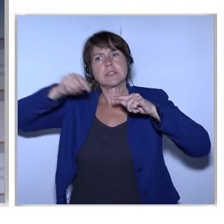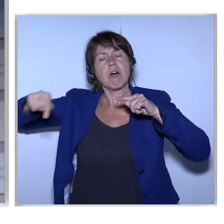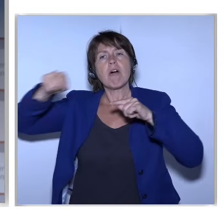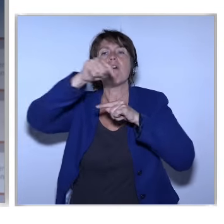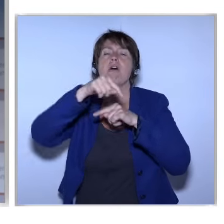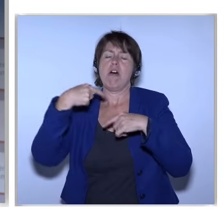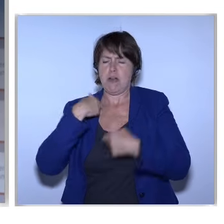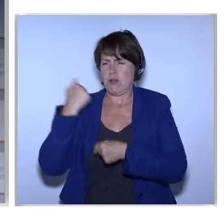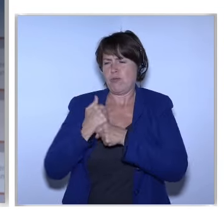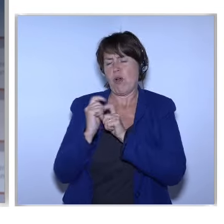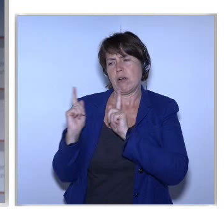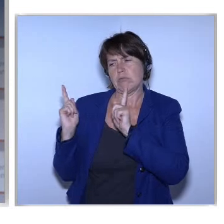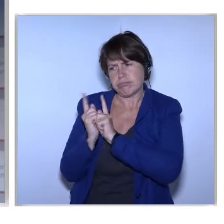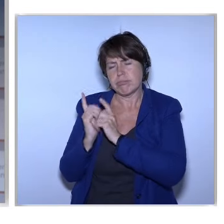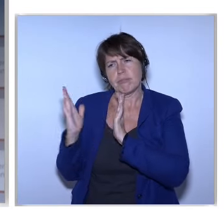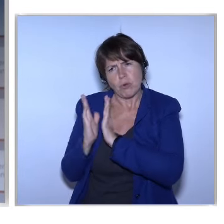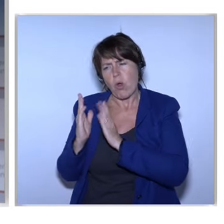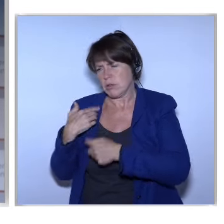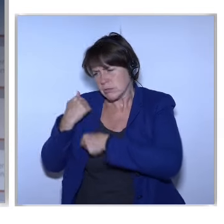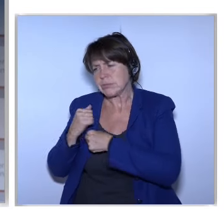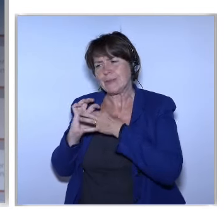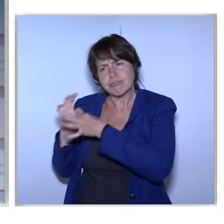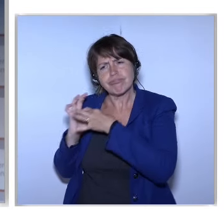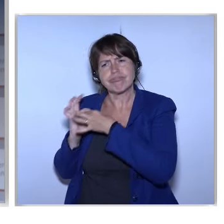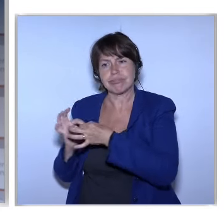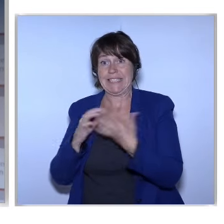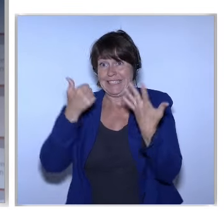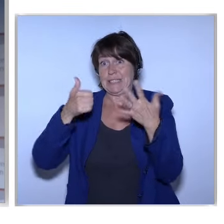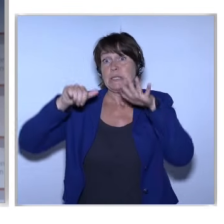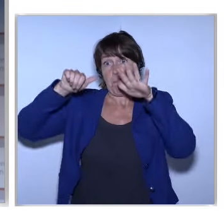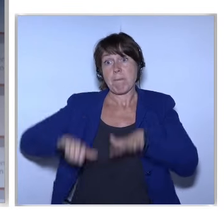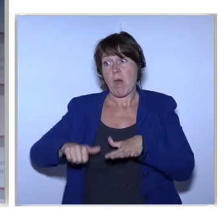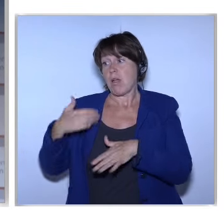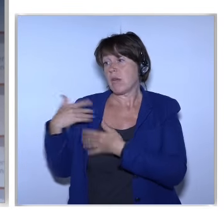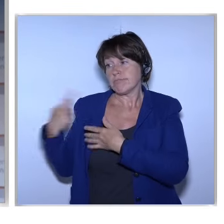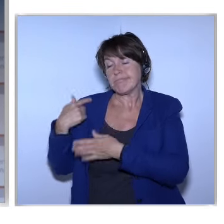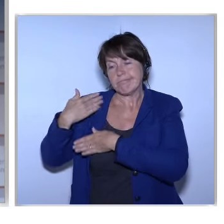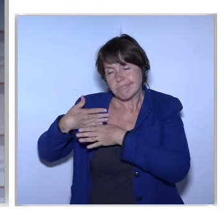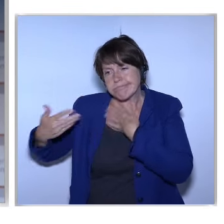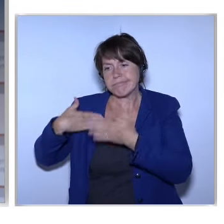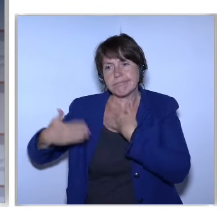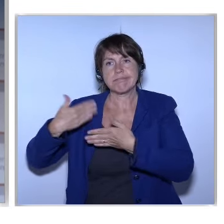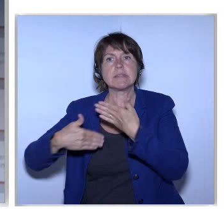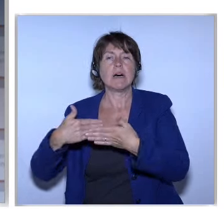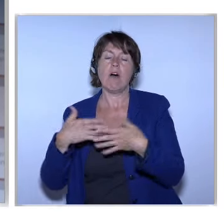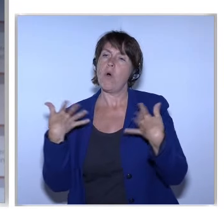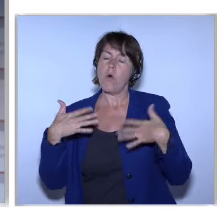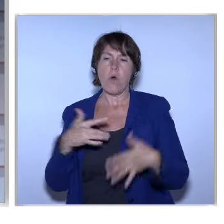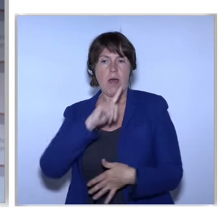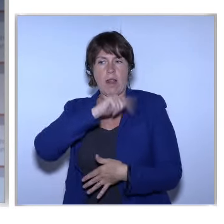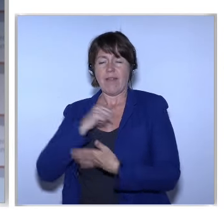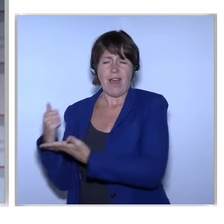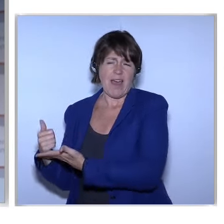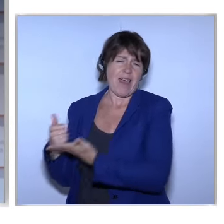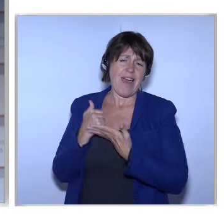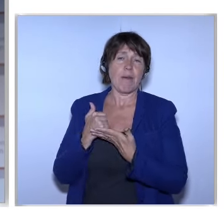whom I've worked very closely During these six months Latvia As the presidency of the council Has helped us enormously